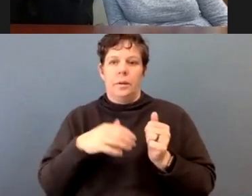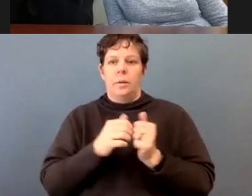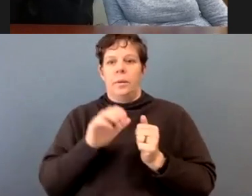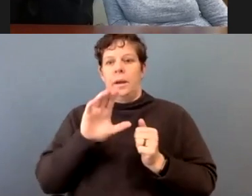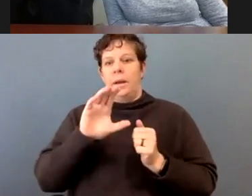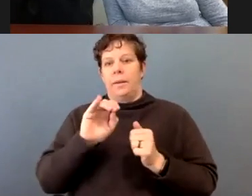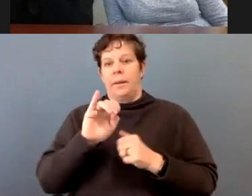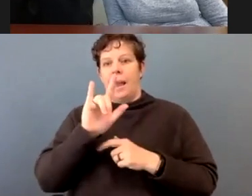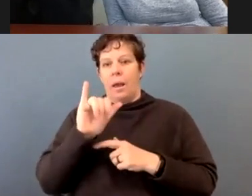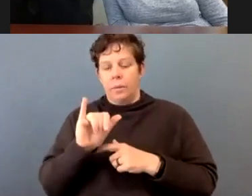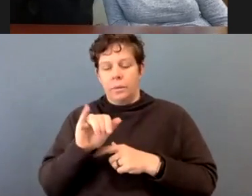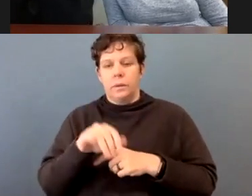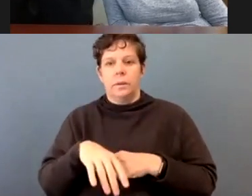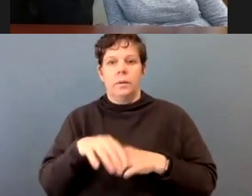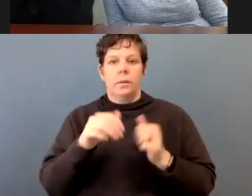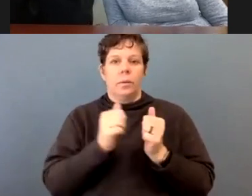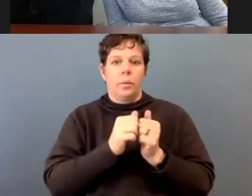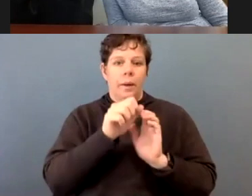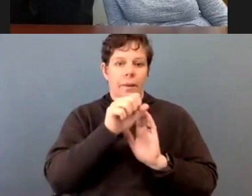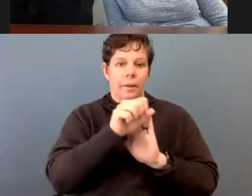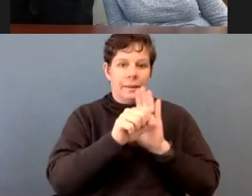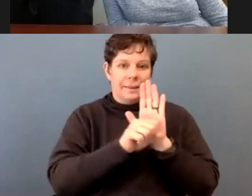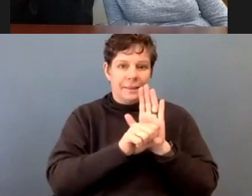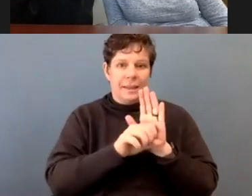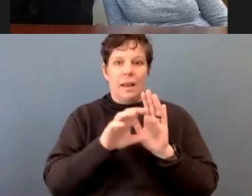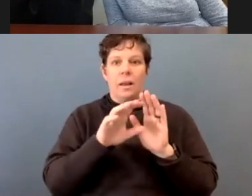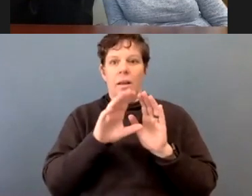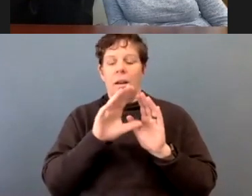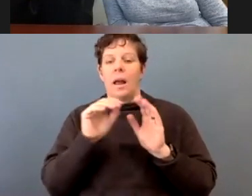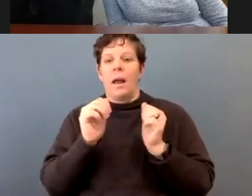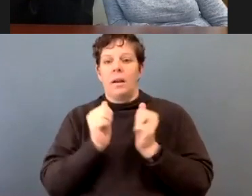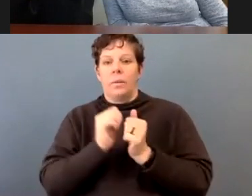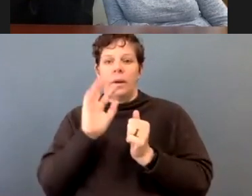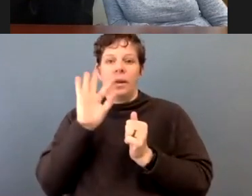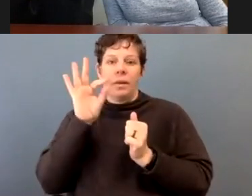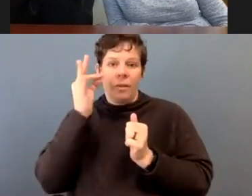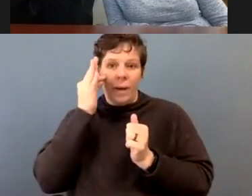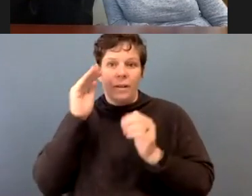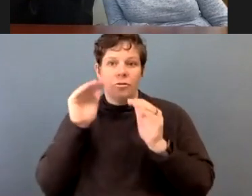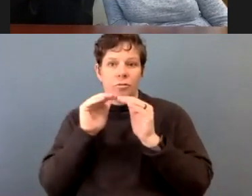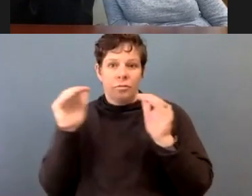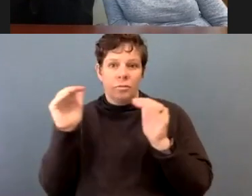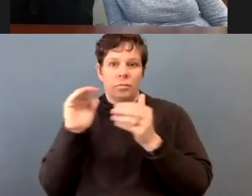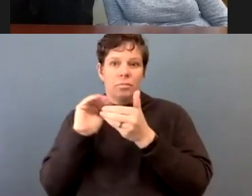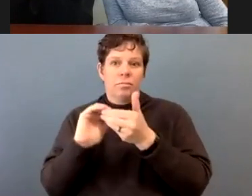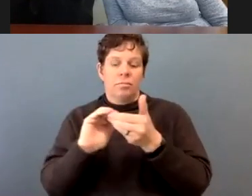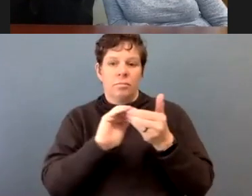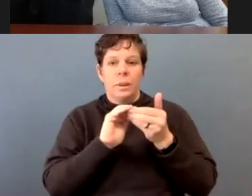states, and with the federal government. We need to promote this